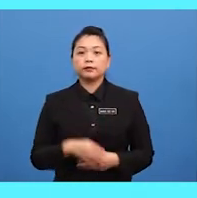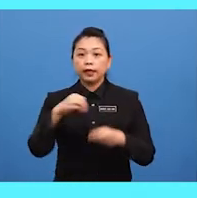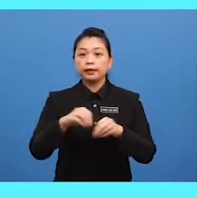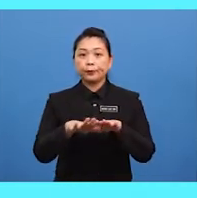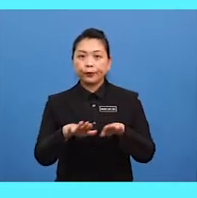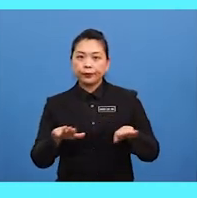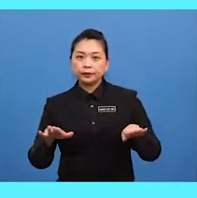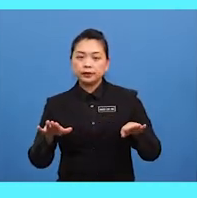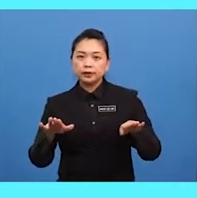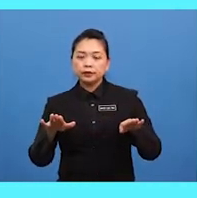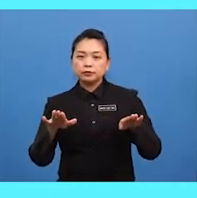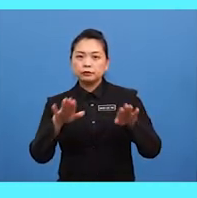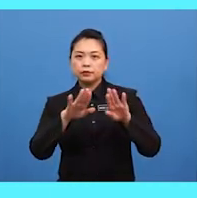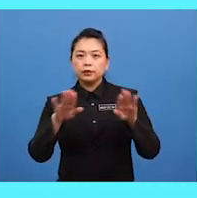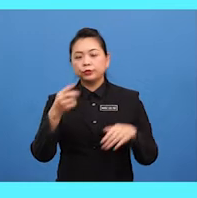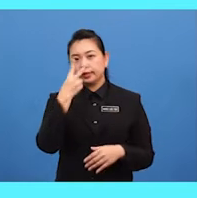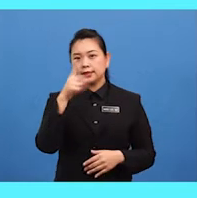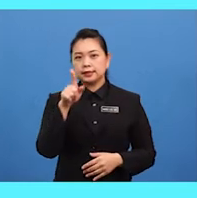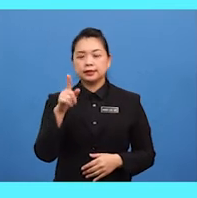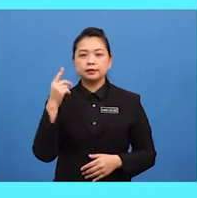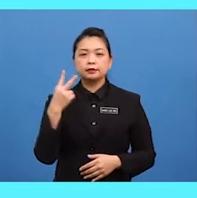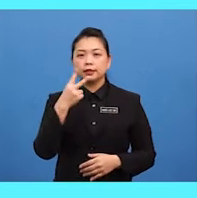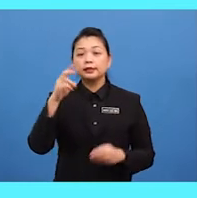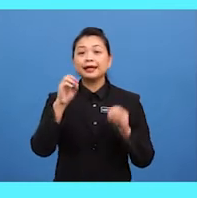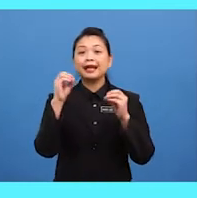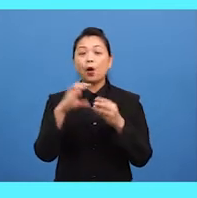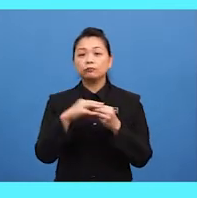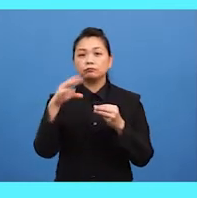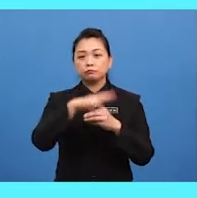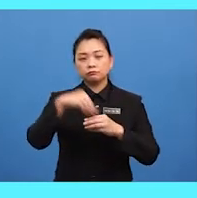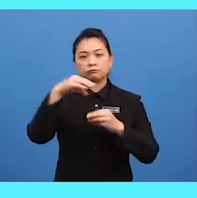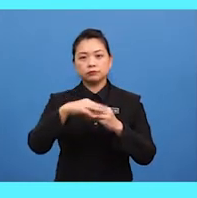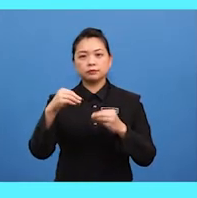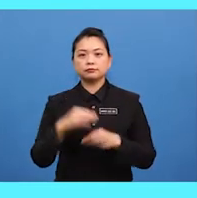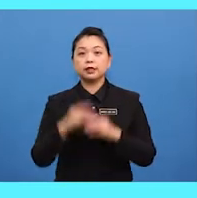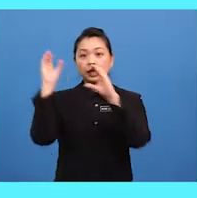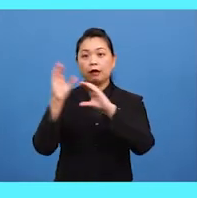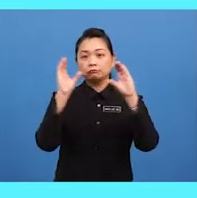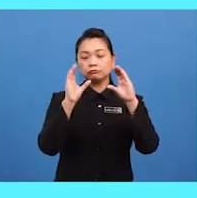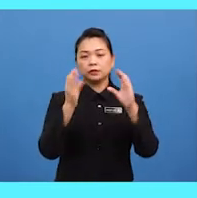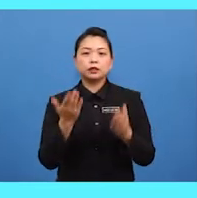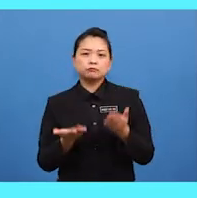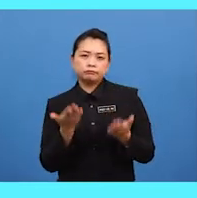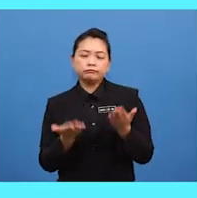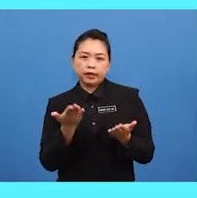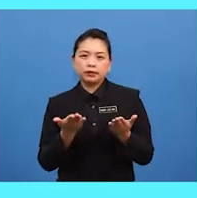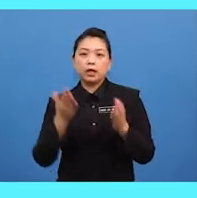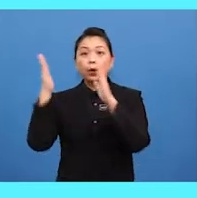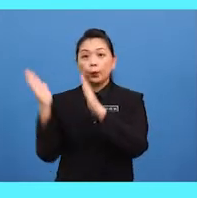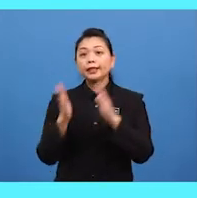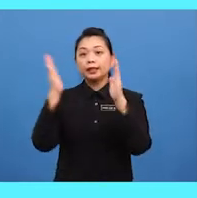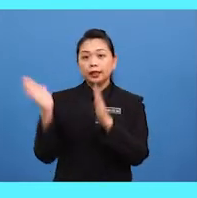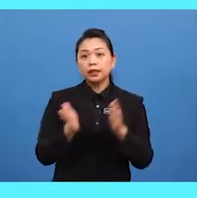patches of white clouds that look like cotton balls it must be quite windy too because